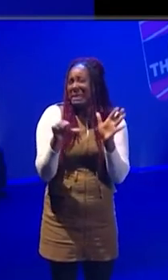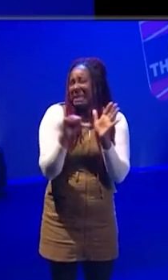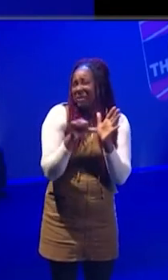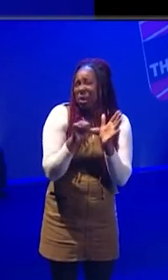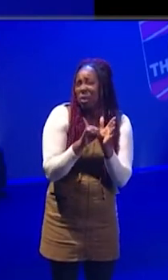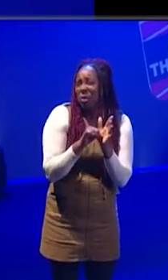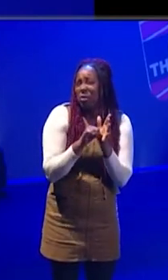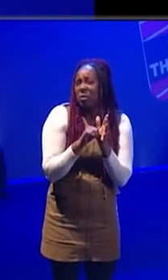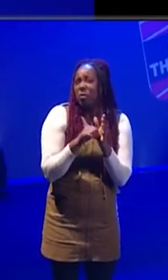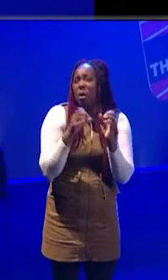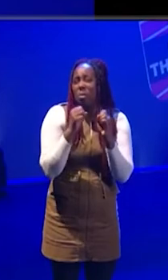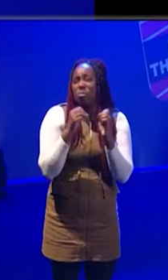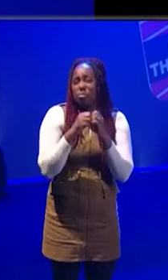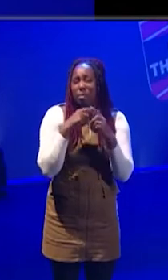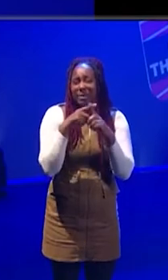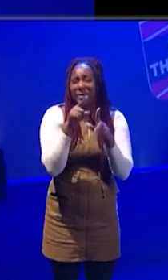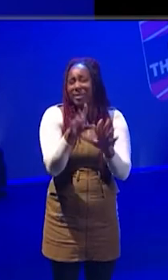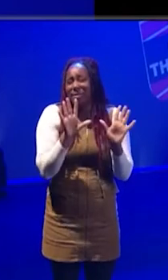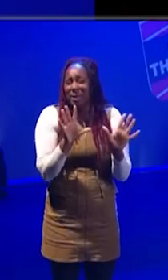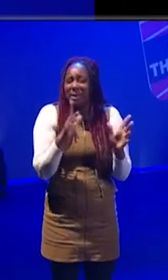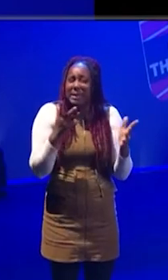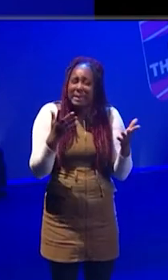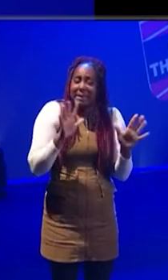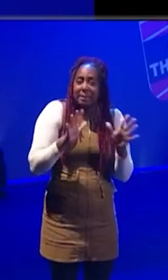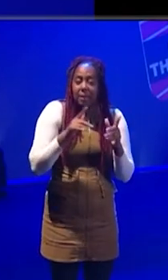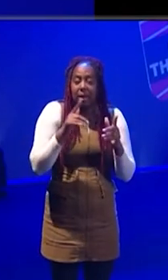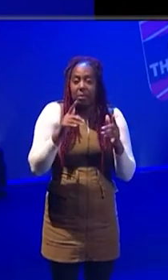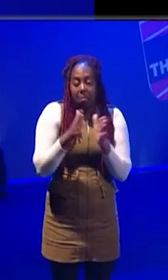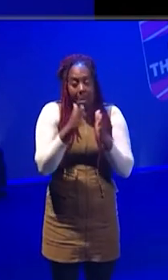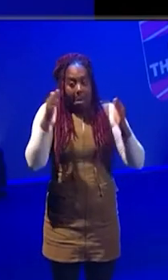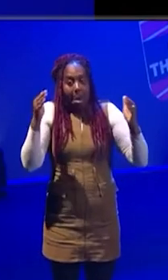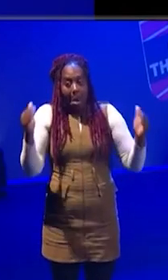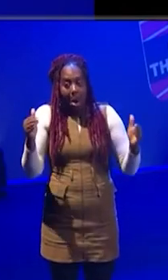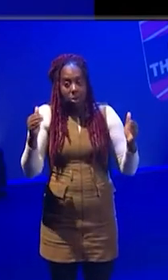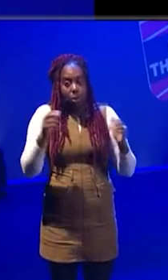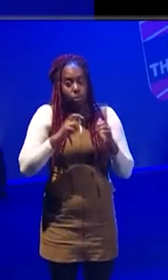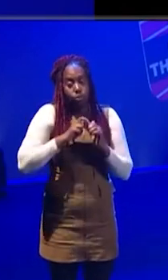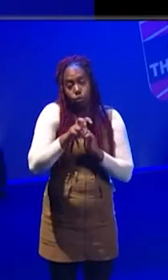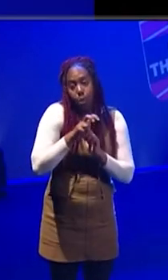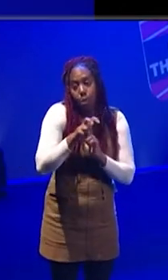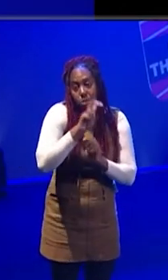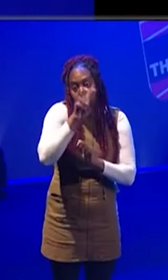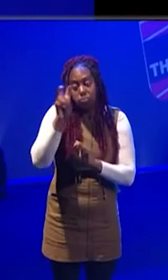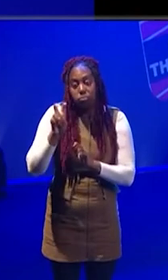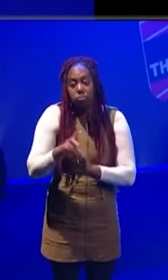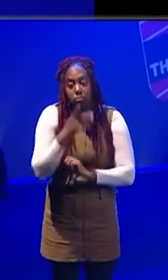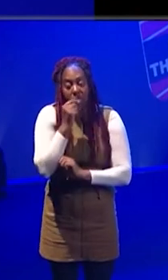so it's probably more for kind of like larger kind of tours and stuff like that that you're going to do something.